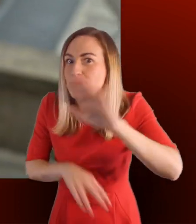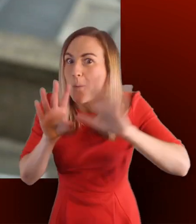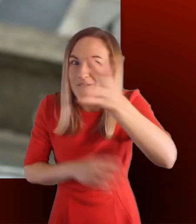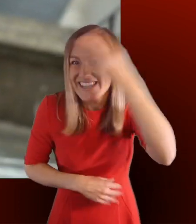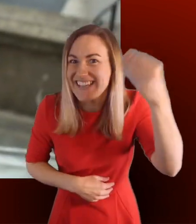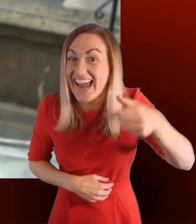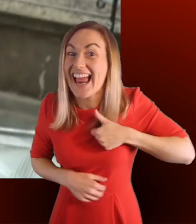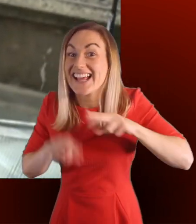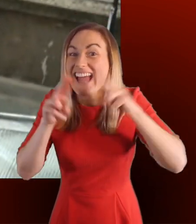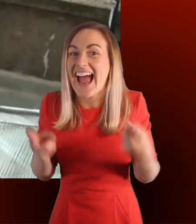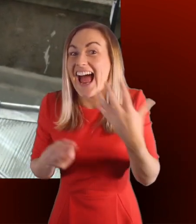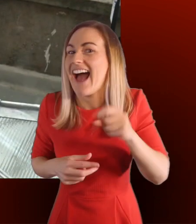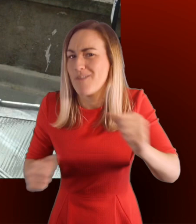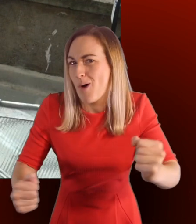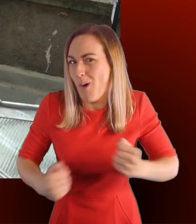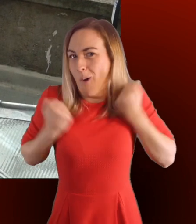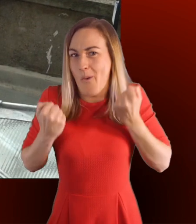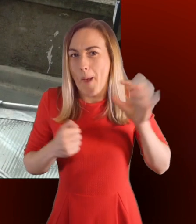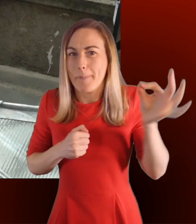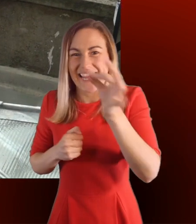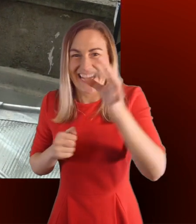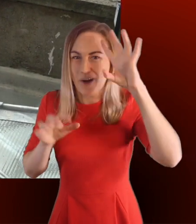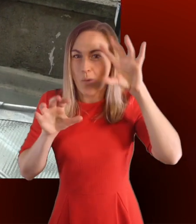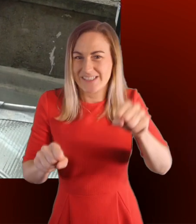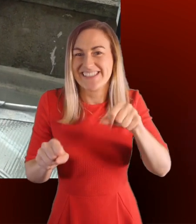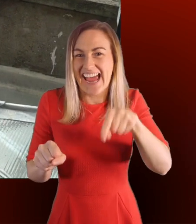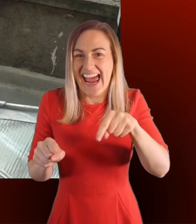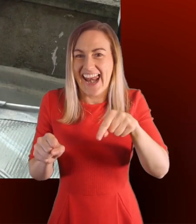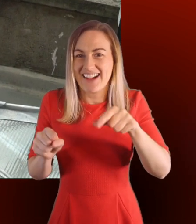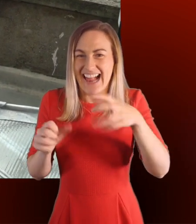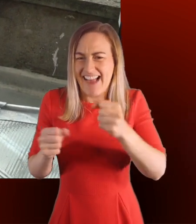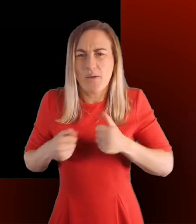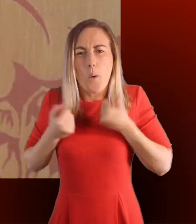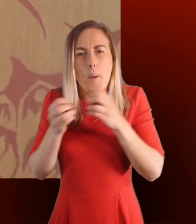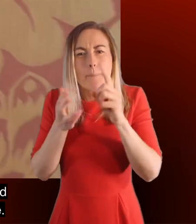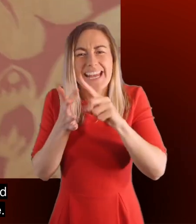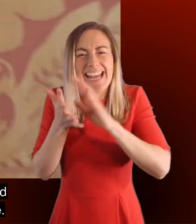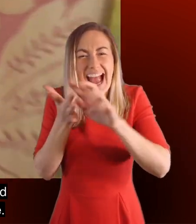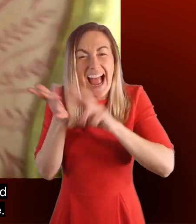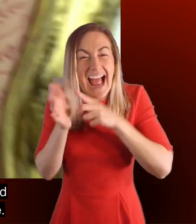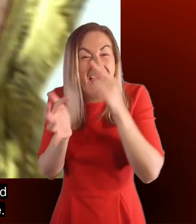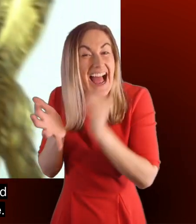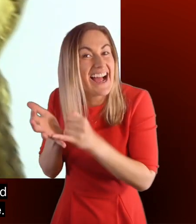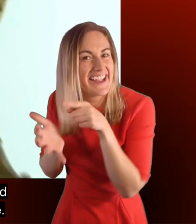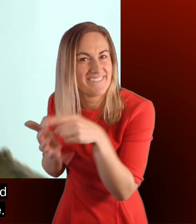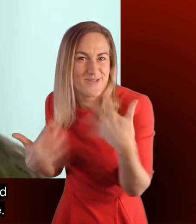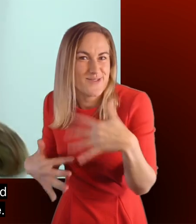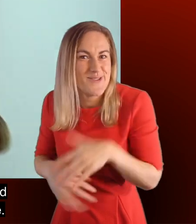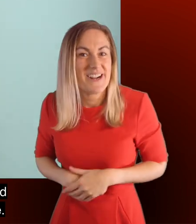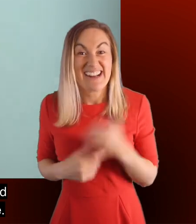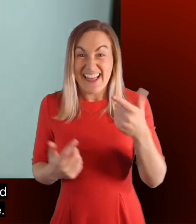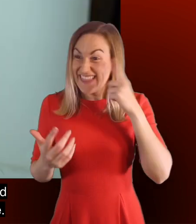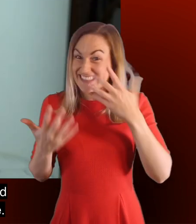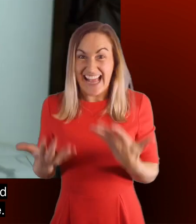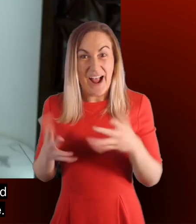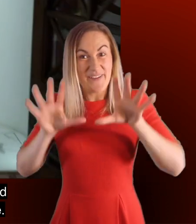not forget Canada House's very own Bee Hotel, home to our urban beehive. Well that brings us to the end of our